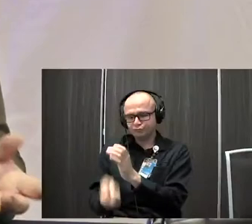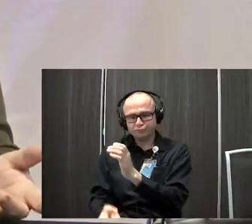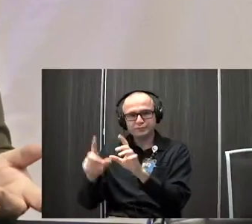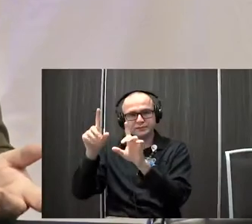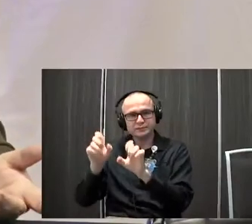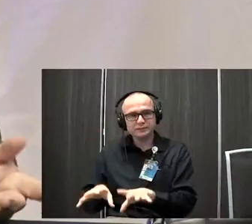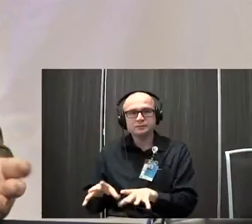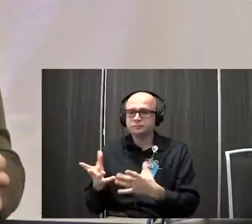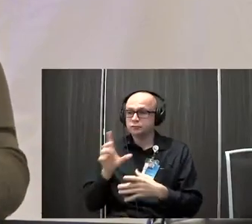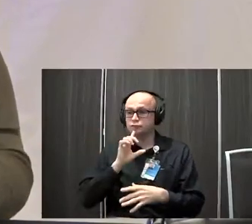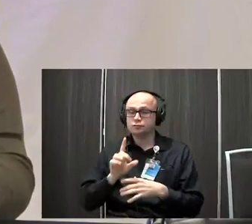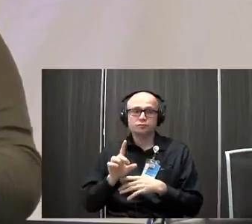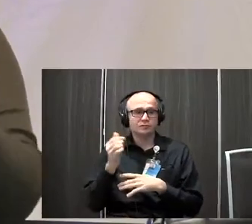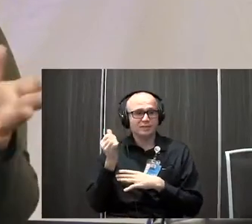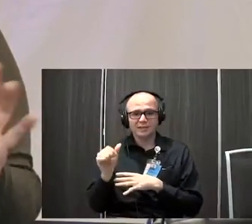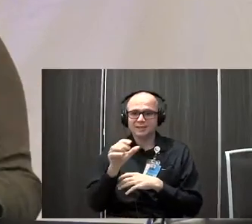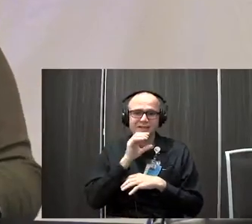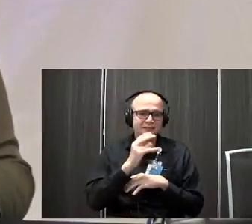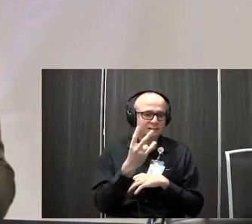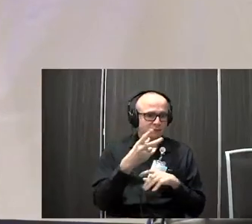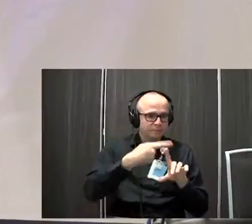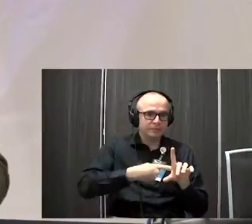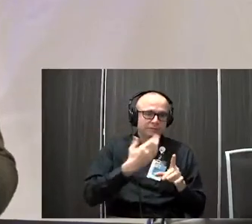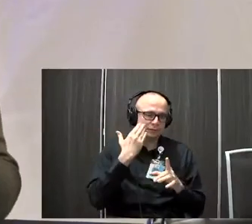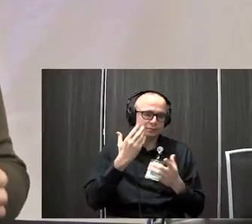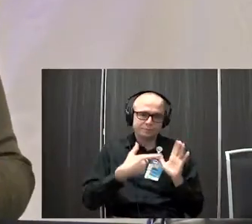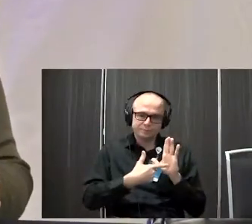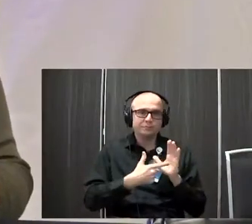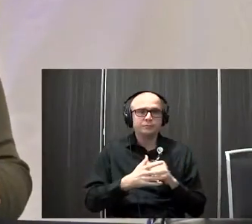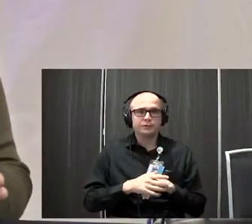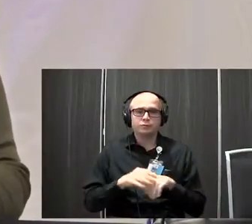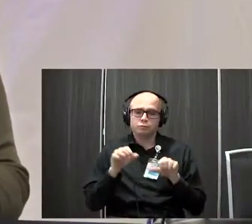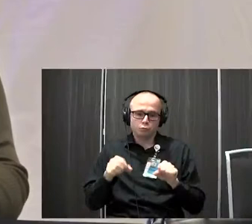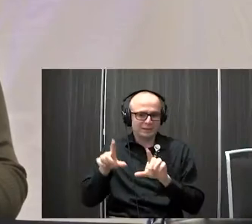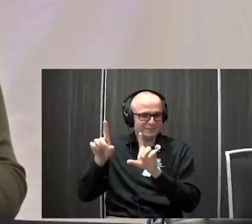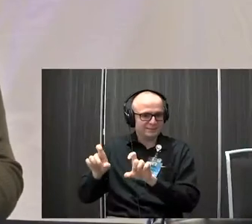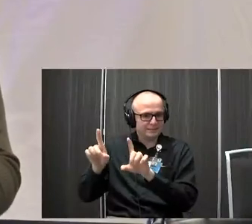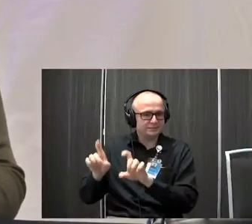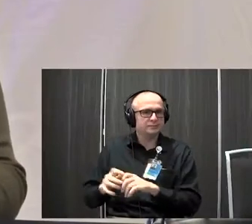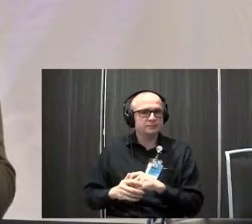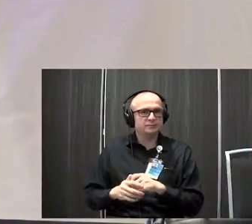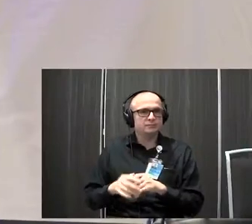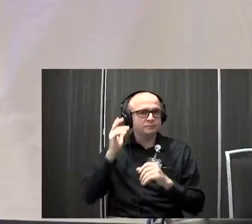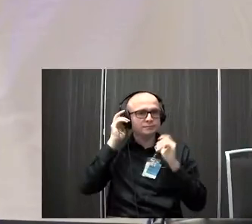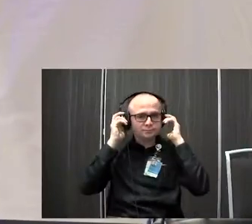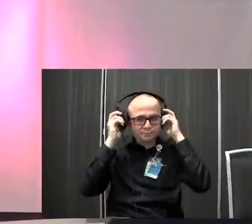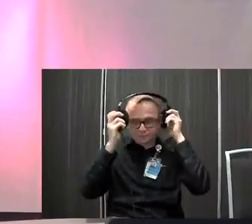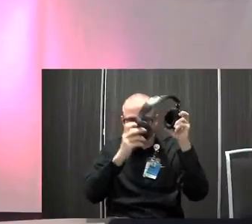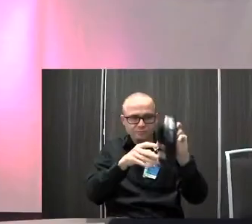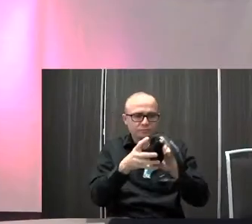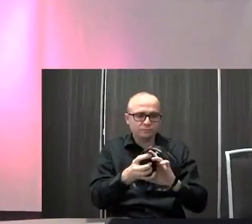And that would be true of any, you know, 17 month old, for example, but we do have ability to test anybody. All right.